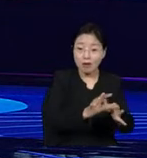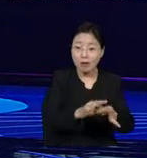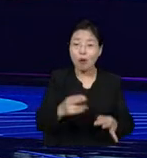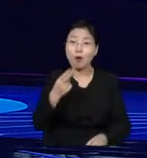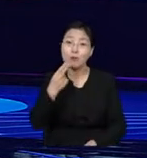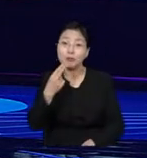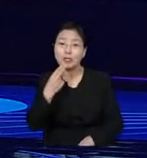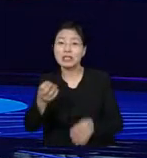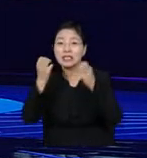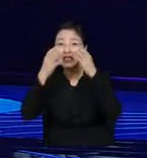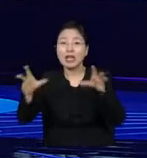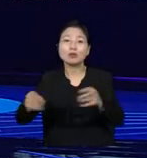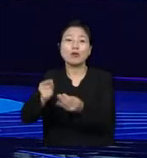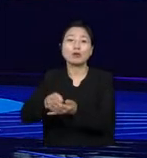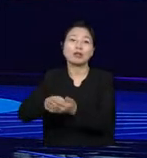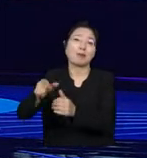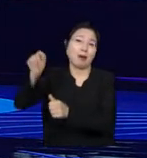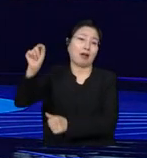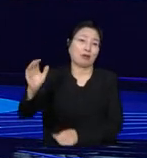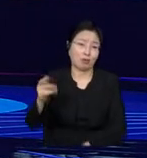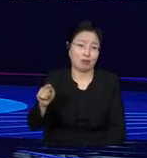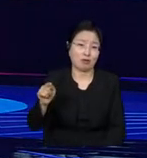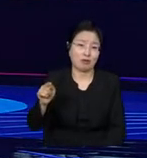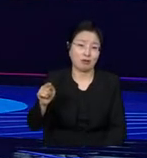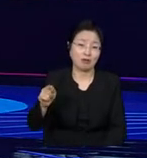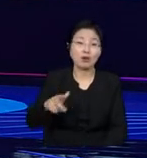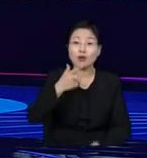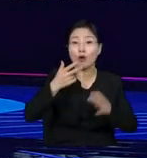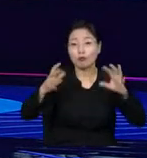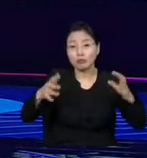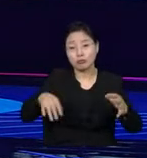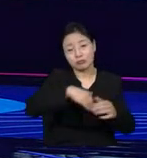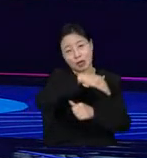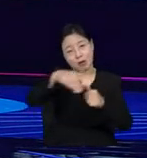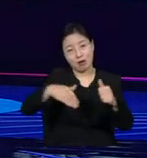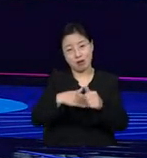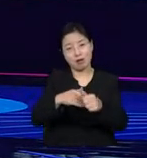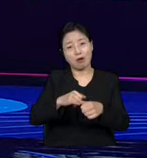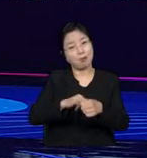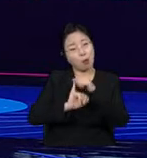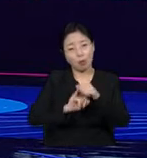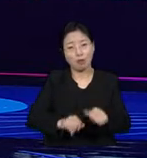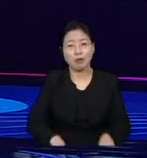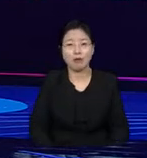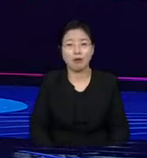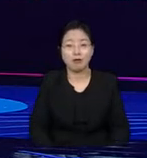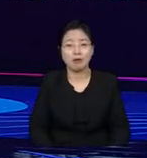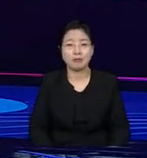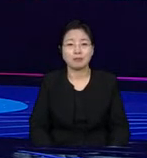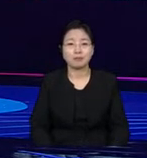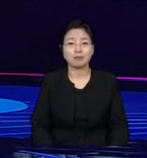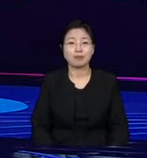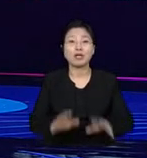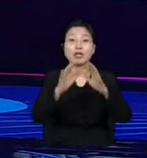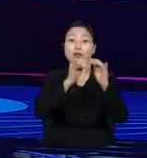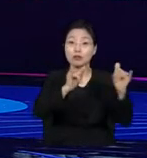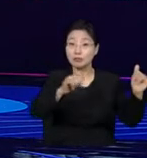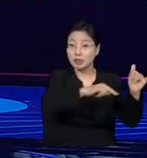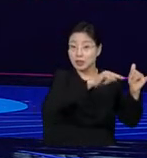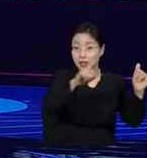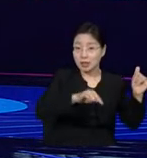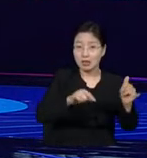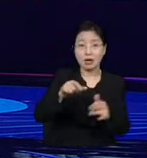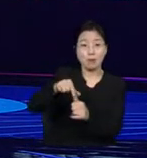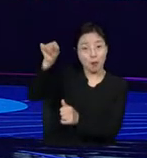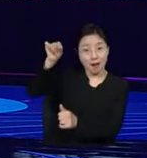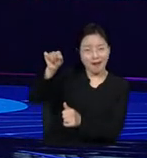little connection to the working people. This new leader was installed, you could say, without a public mandate. And at least you know the system